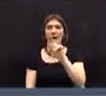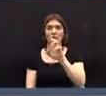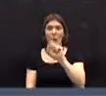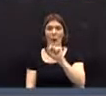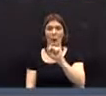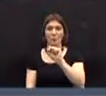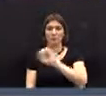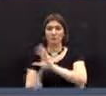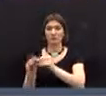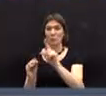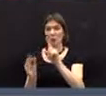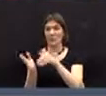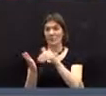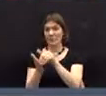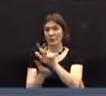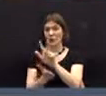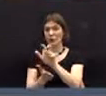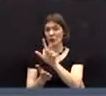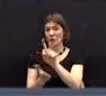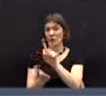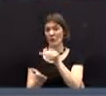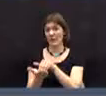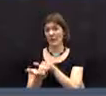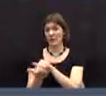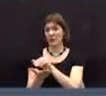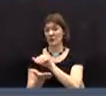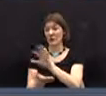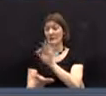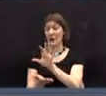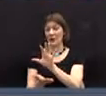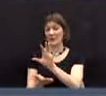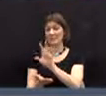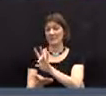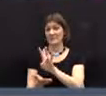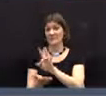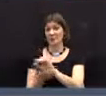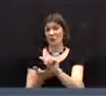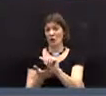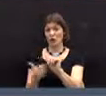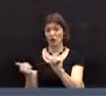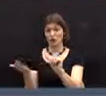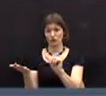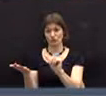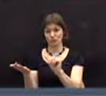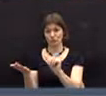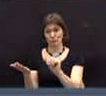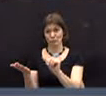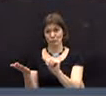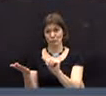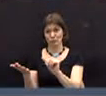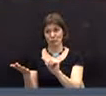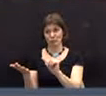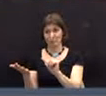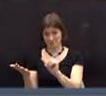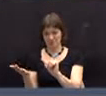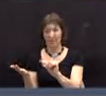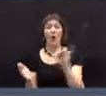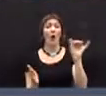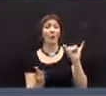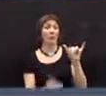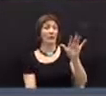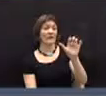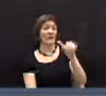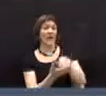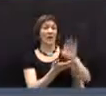totaling $1,331,977 and to direct